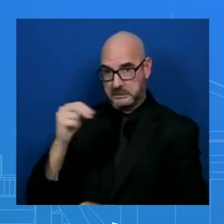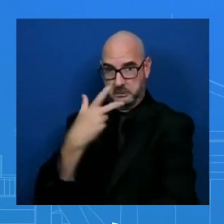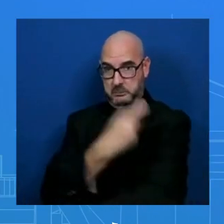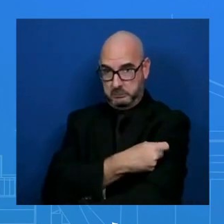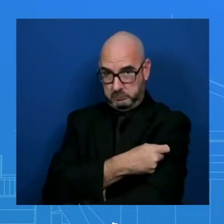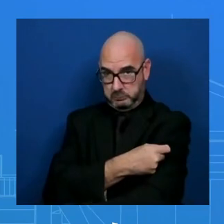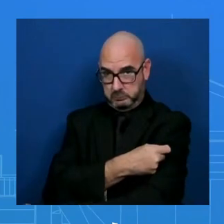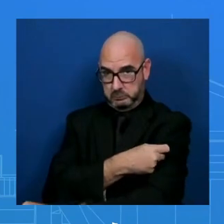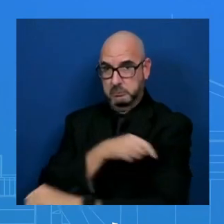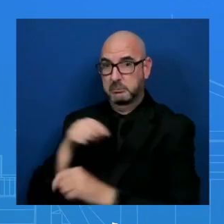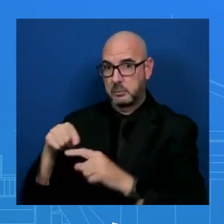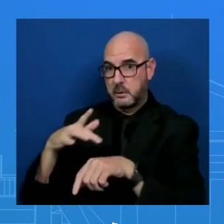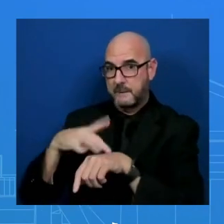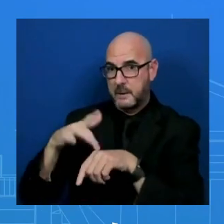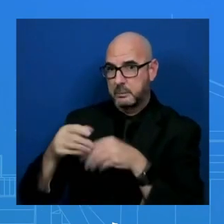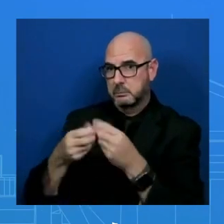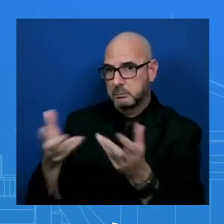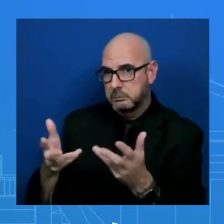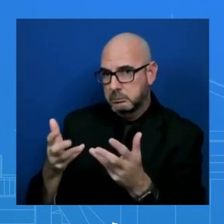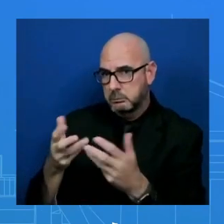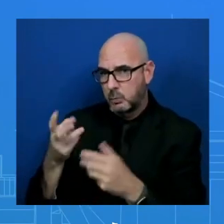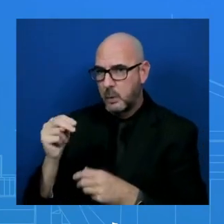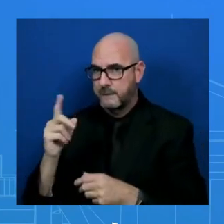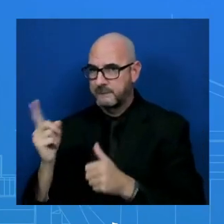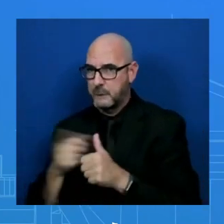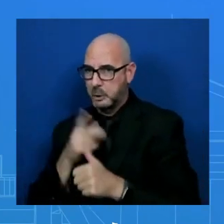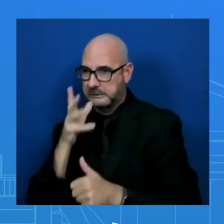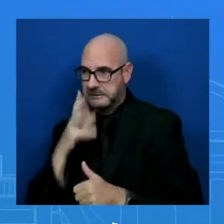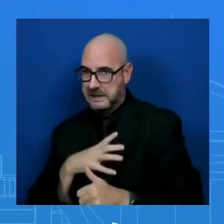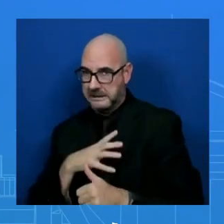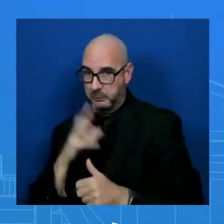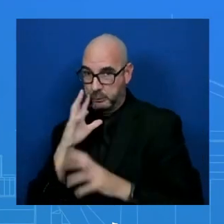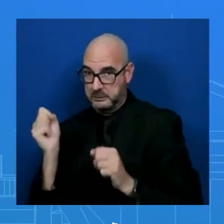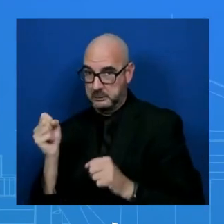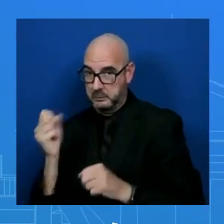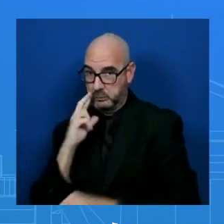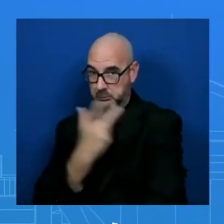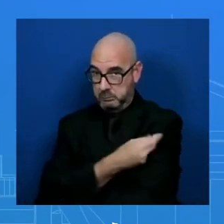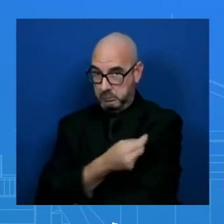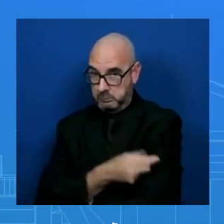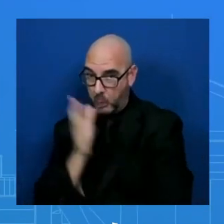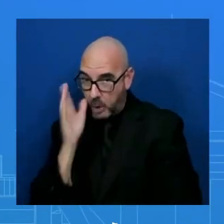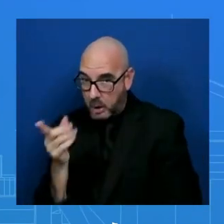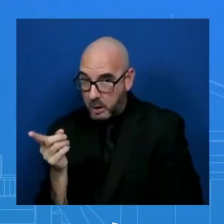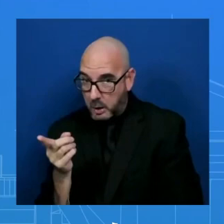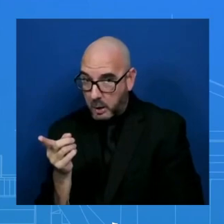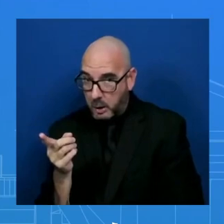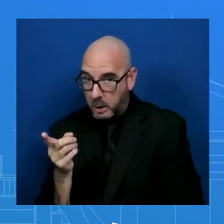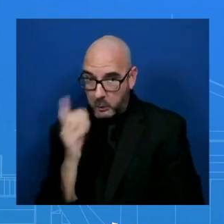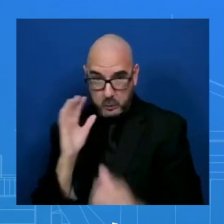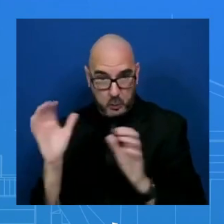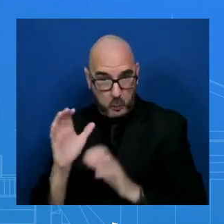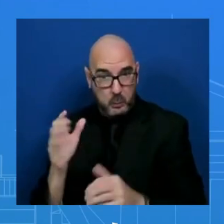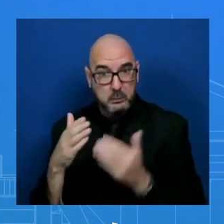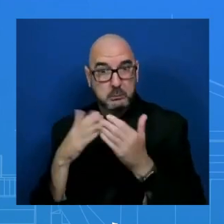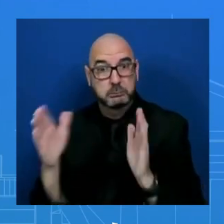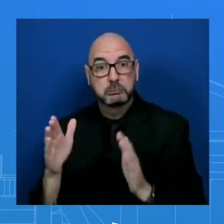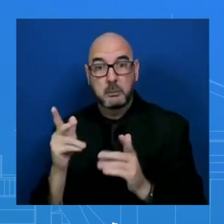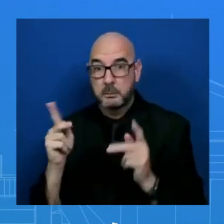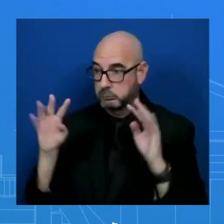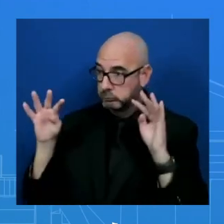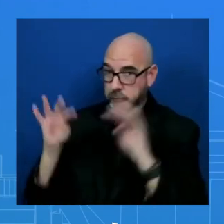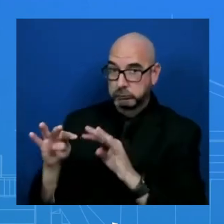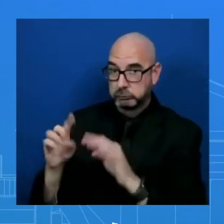get them? Will they do that publicly as they have to pass? MS. So I can't speak to his schedule, but yes, you can expect that both of them will get their